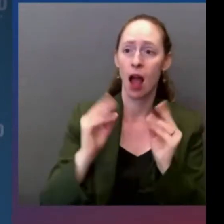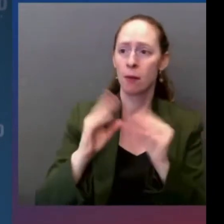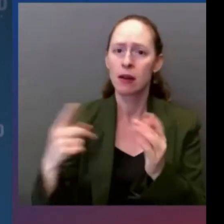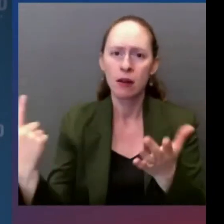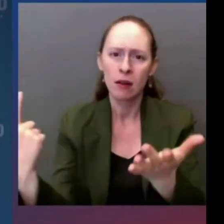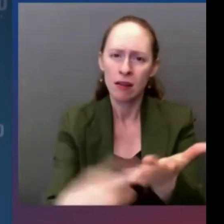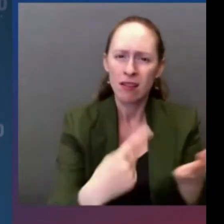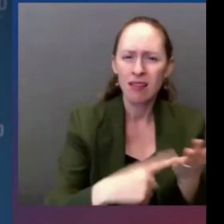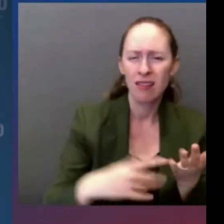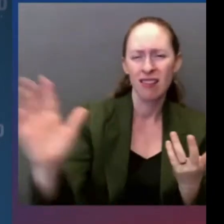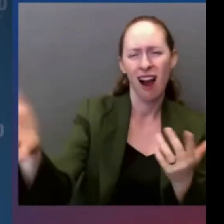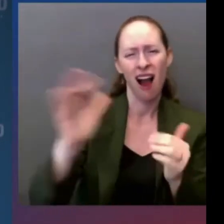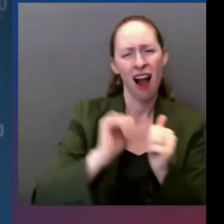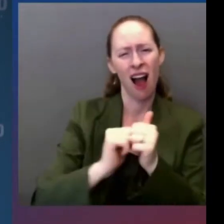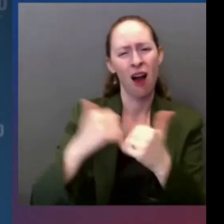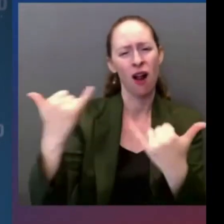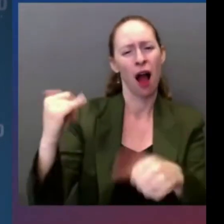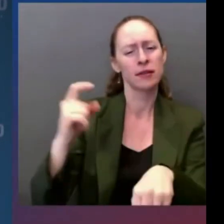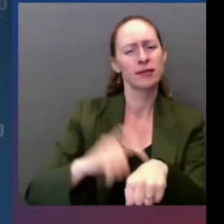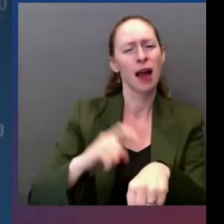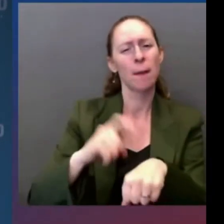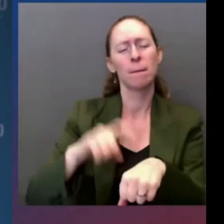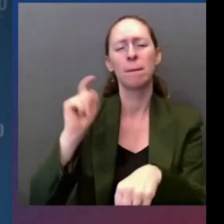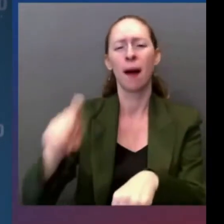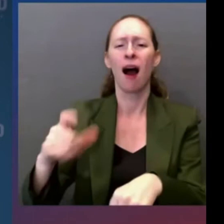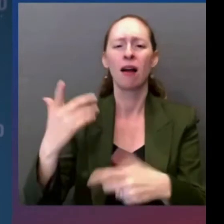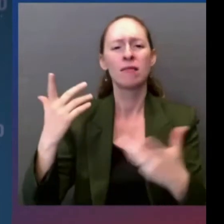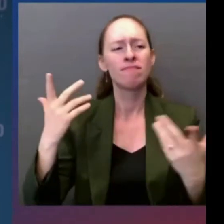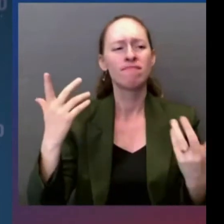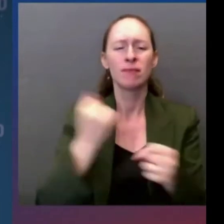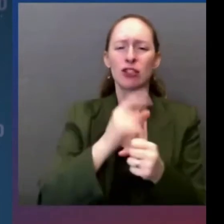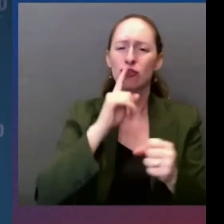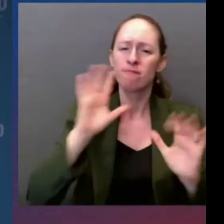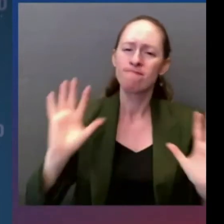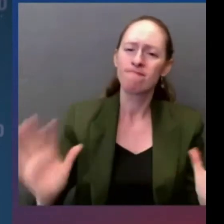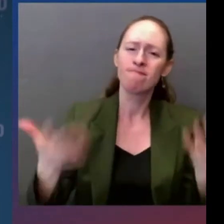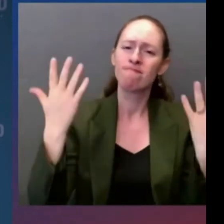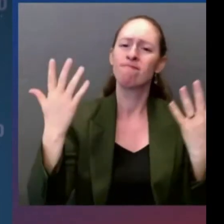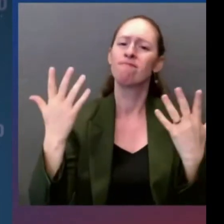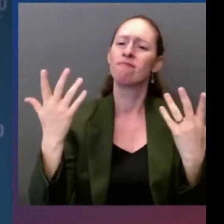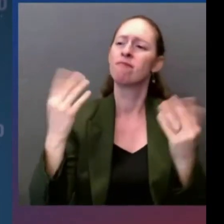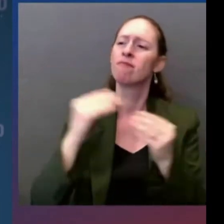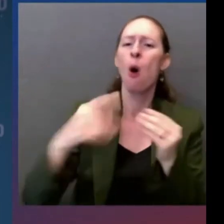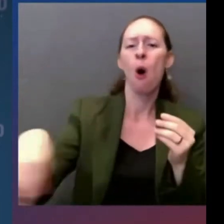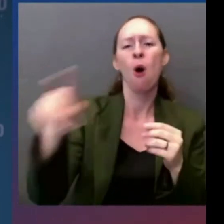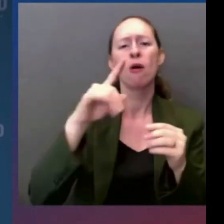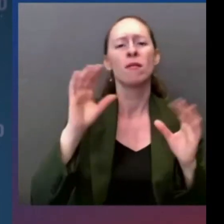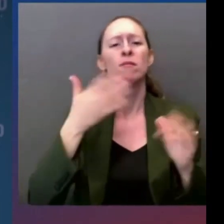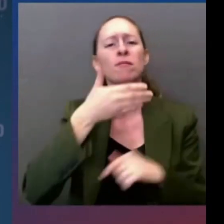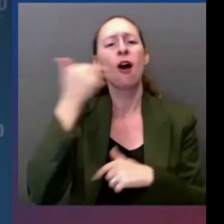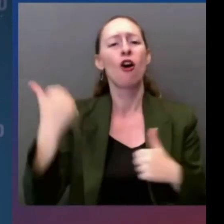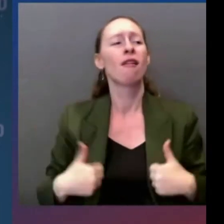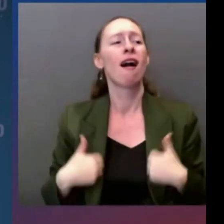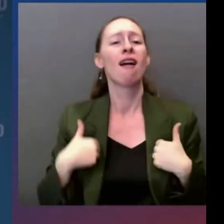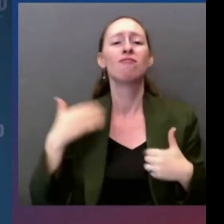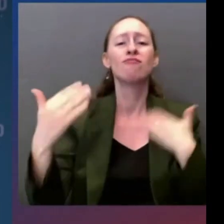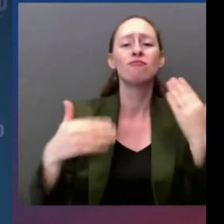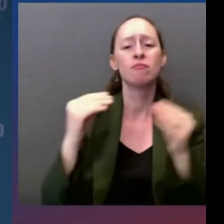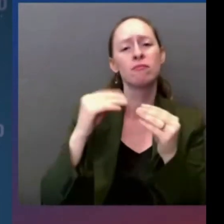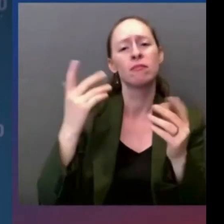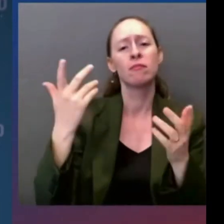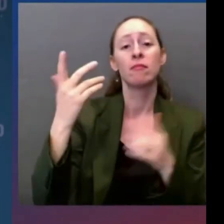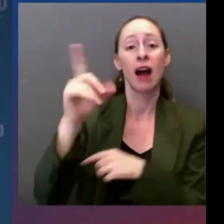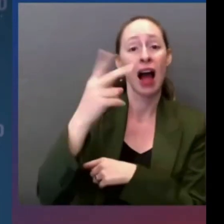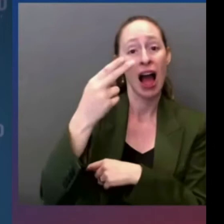safer, and freer from hate's grip. We have to decide today that we will no longer stand